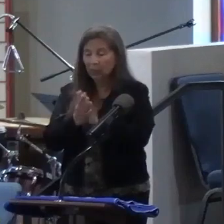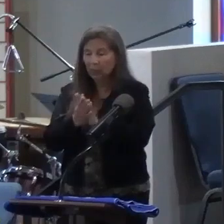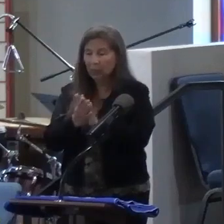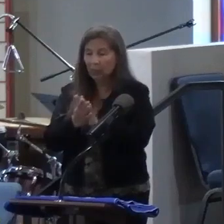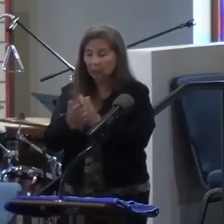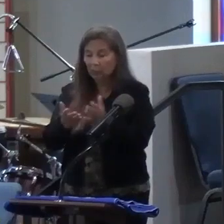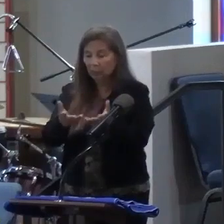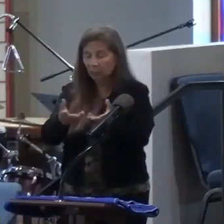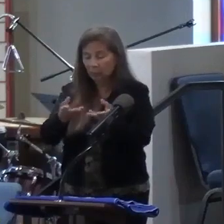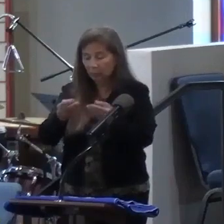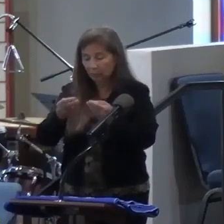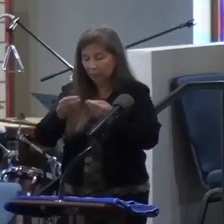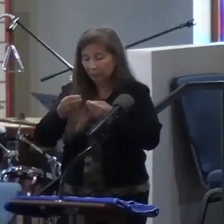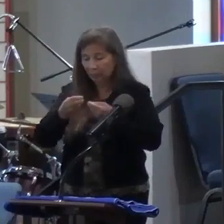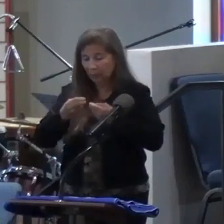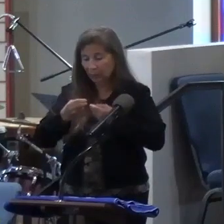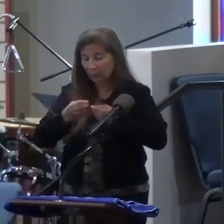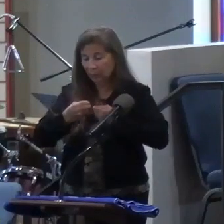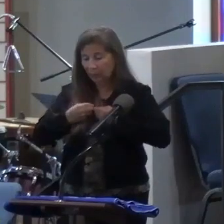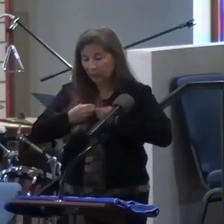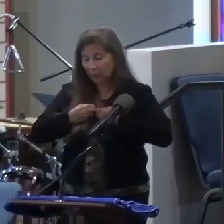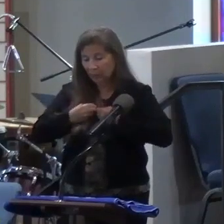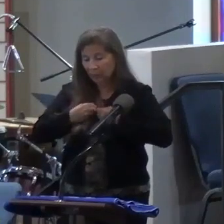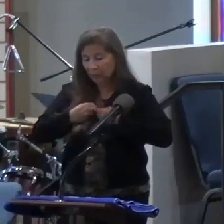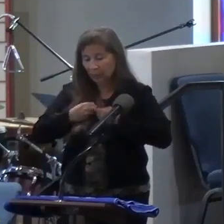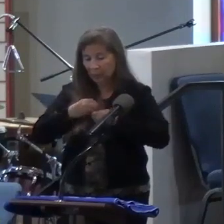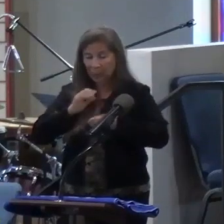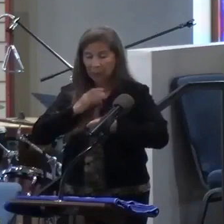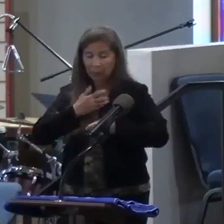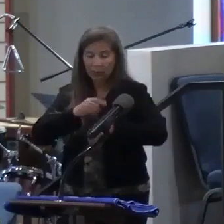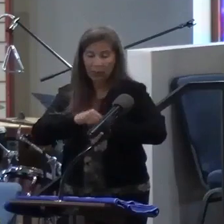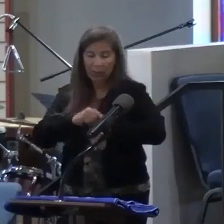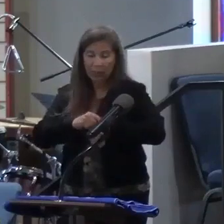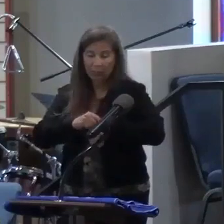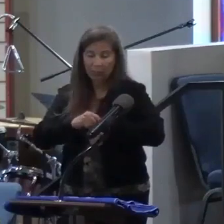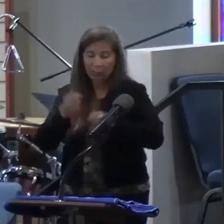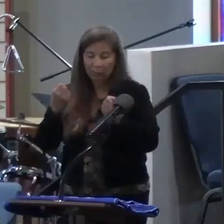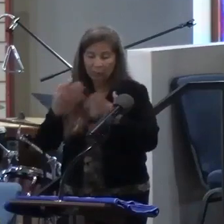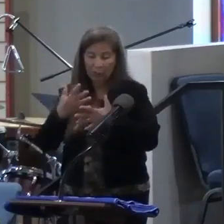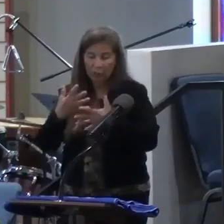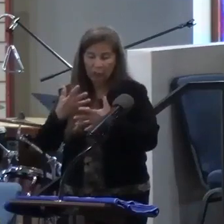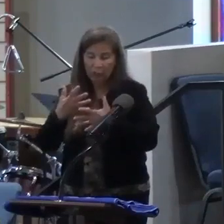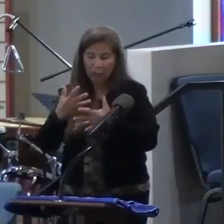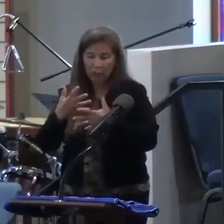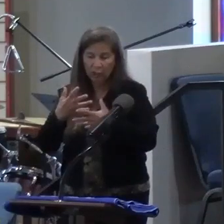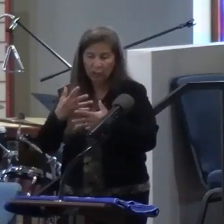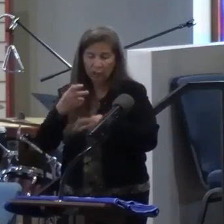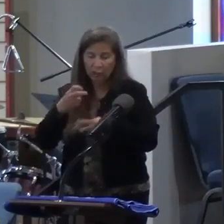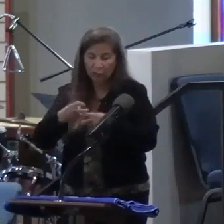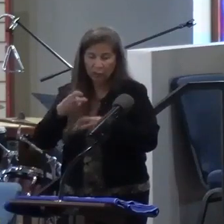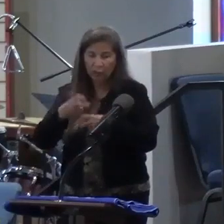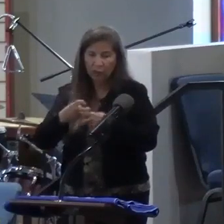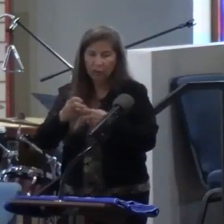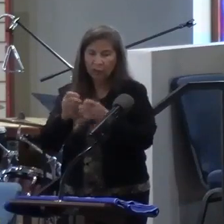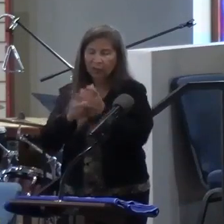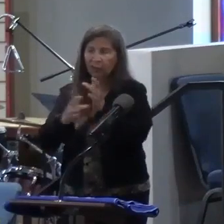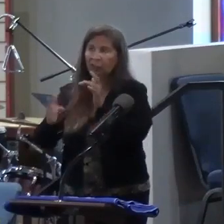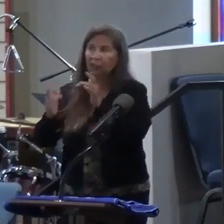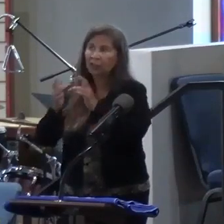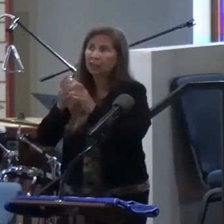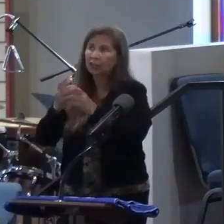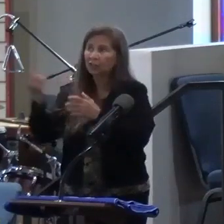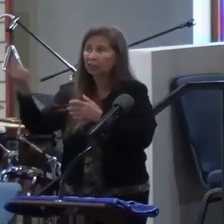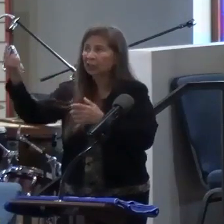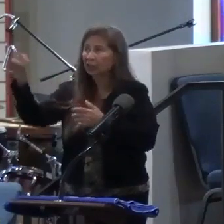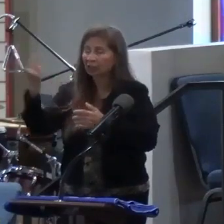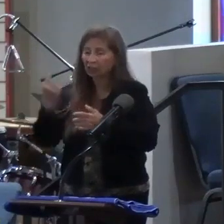in our times of distress and even fear, because Jesus comes, and he calls your